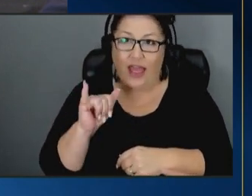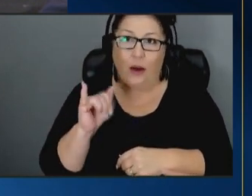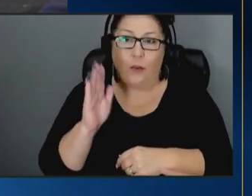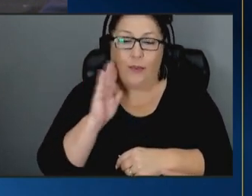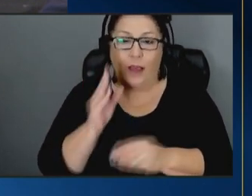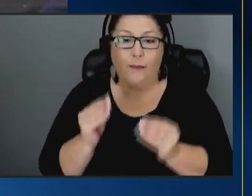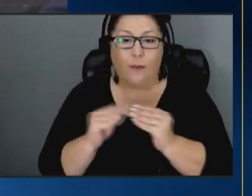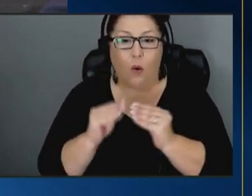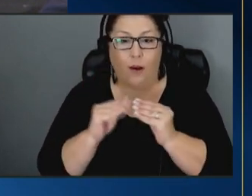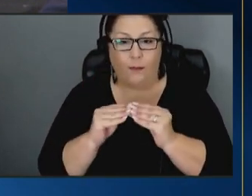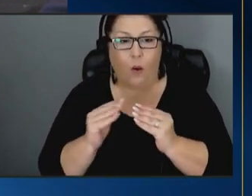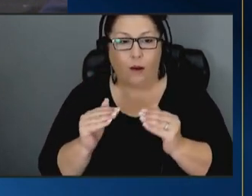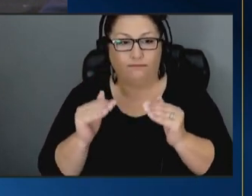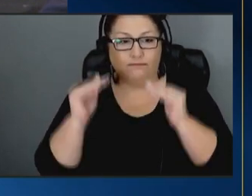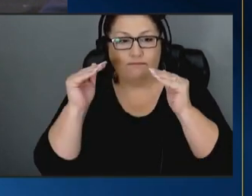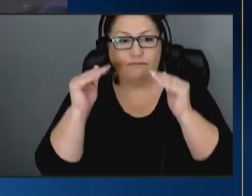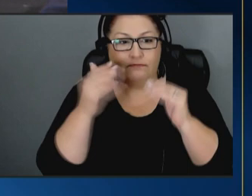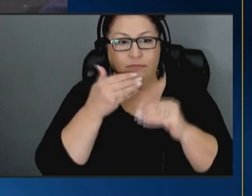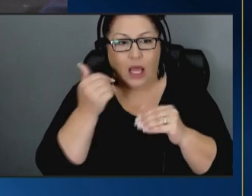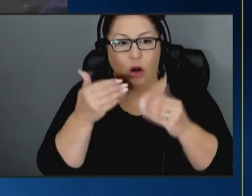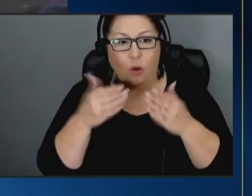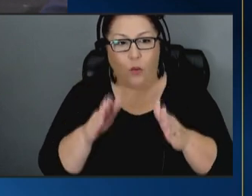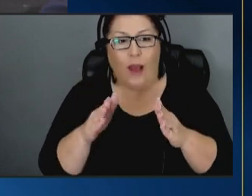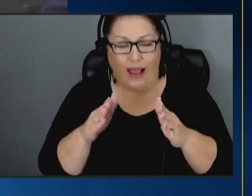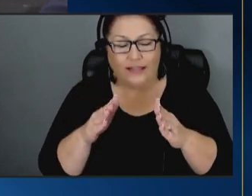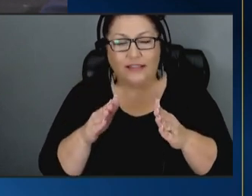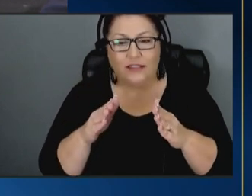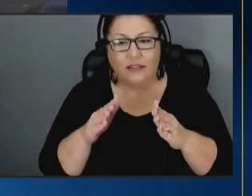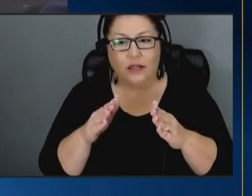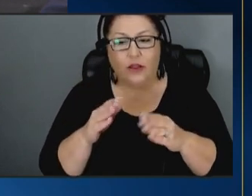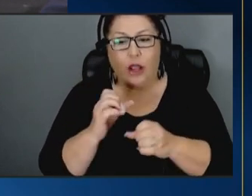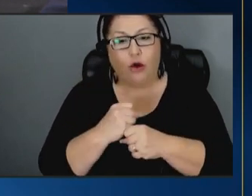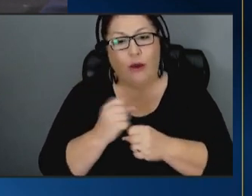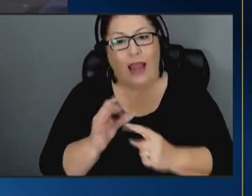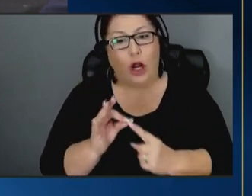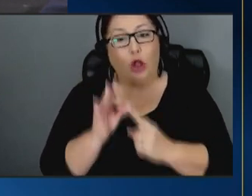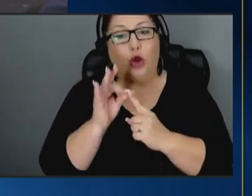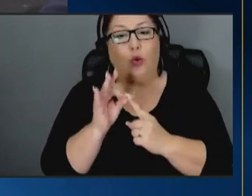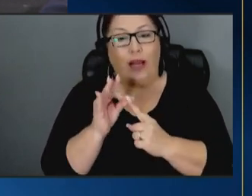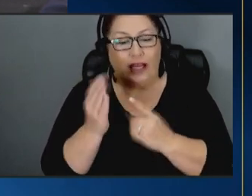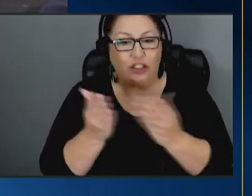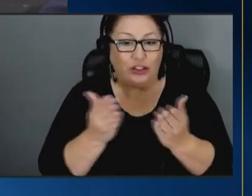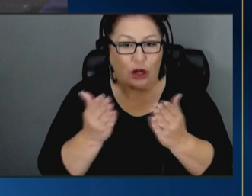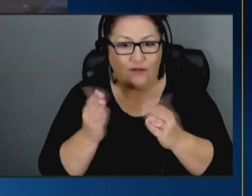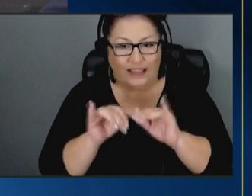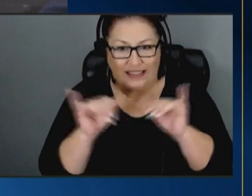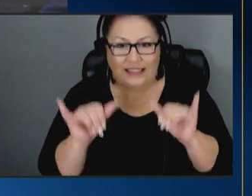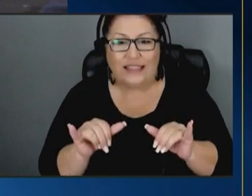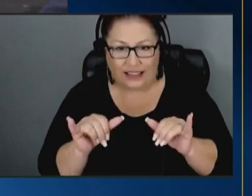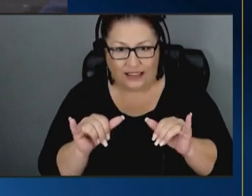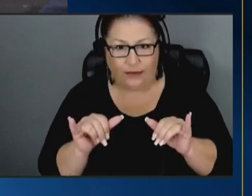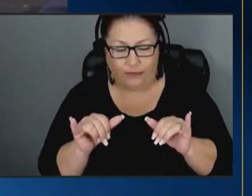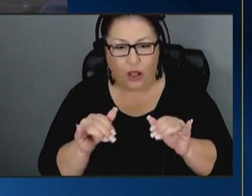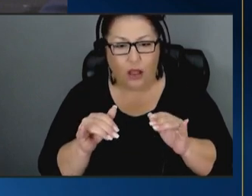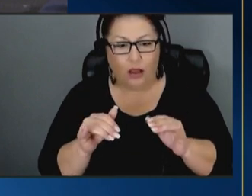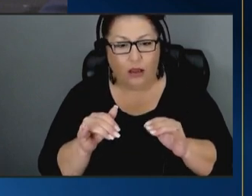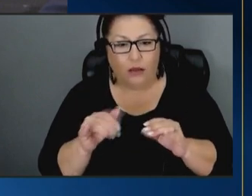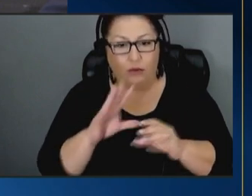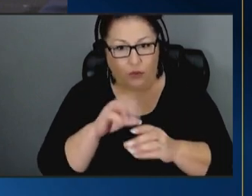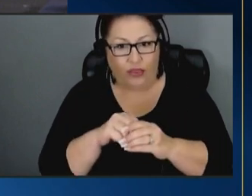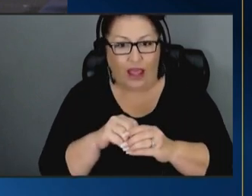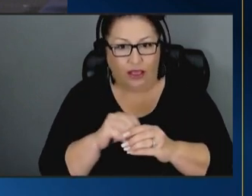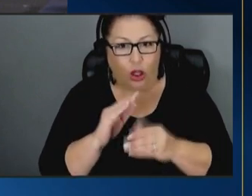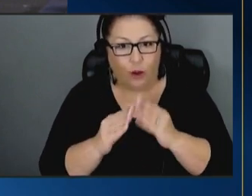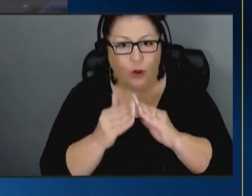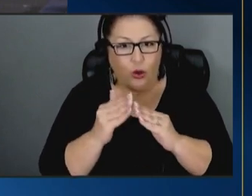and integrate in ways uh that create a unique uh service system um across communities uh so that